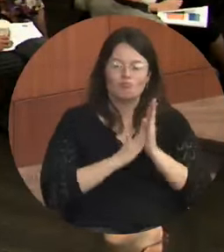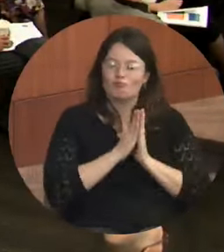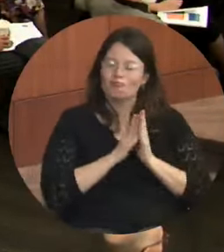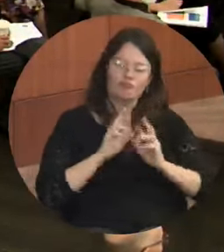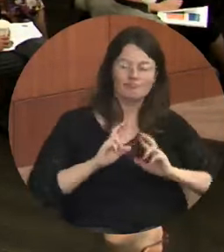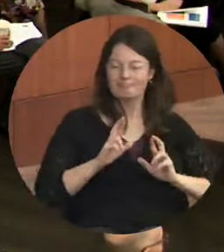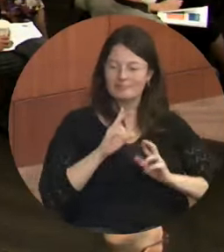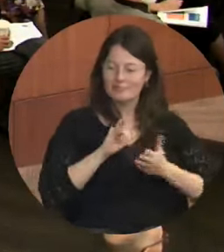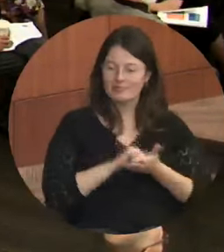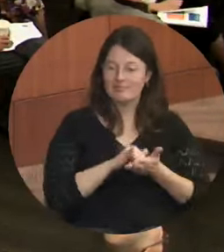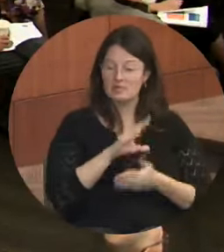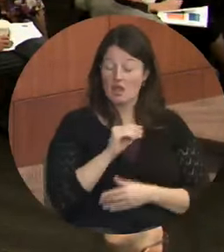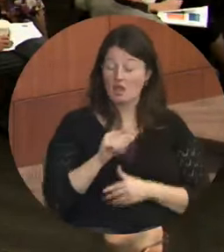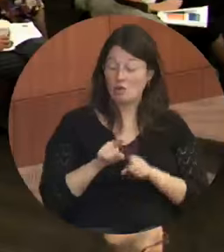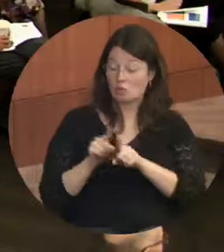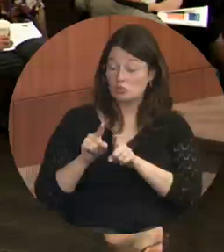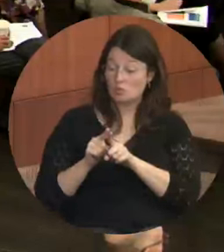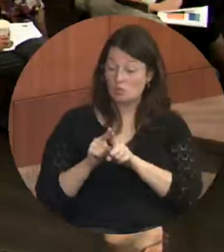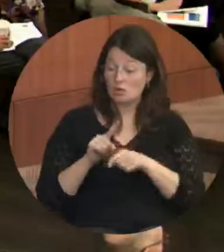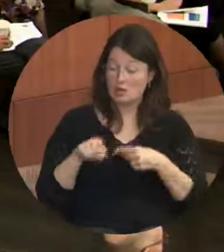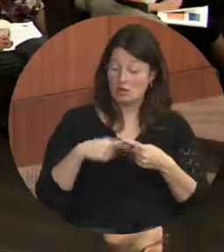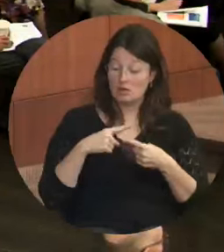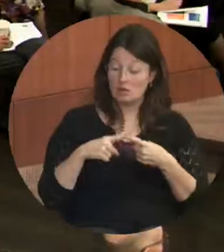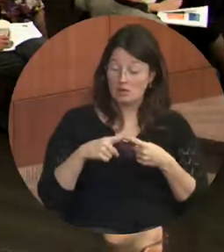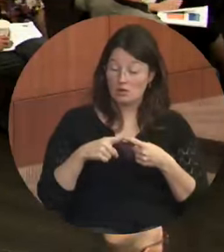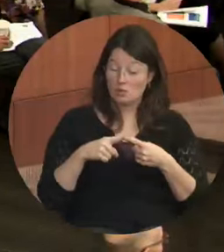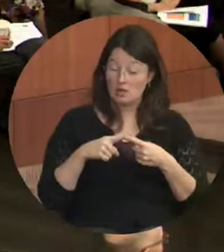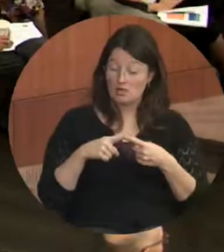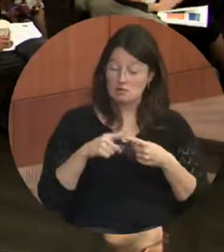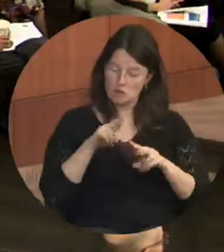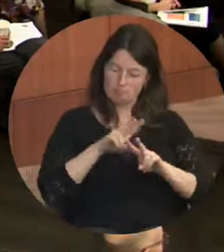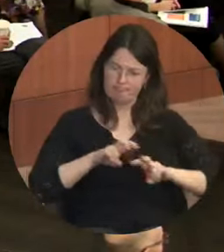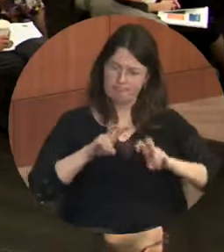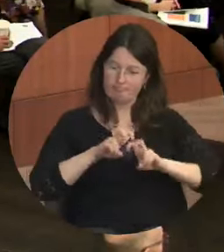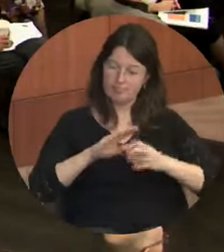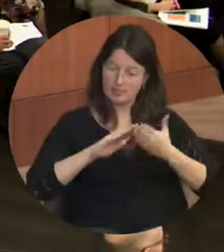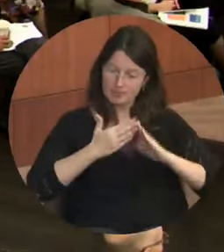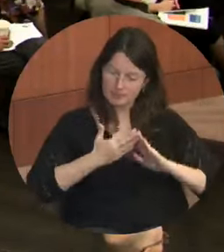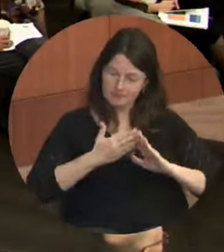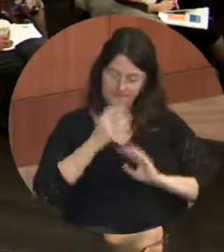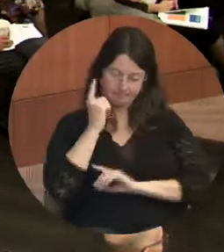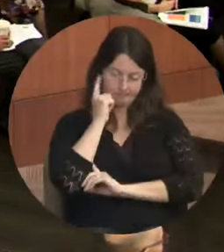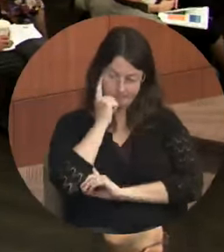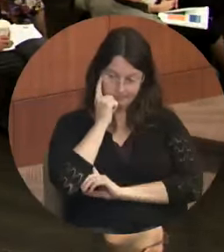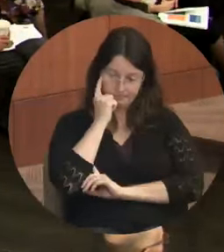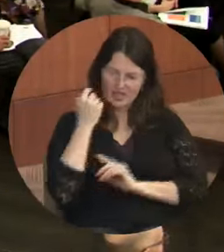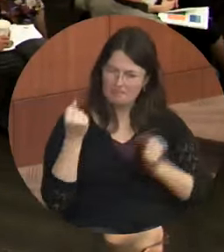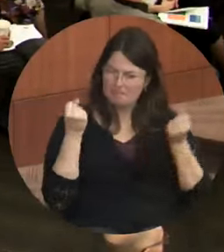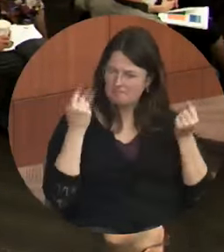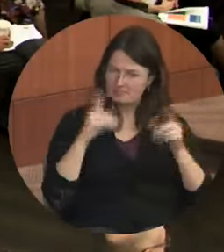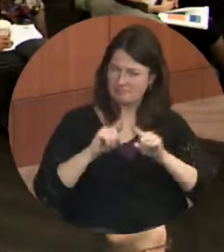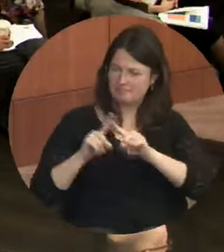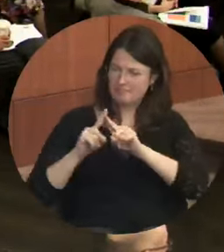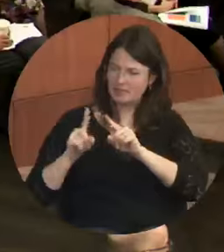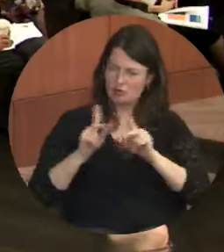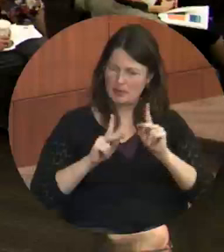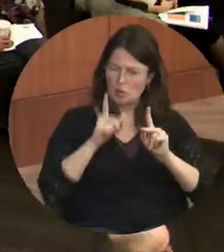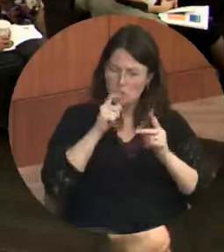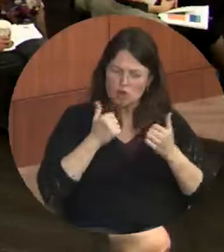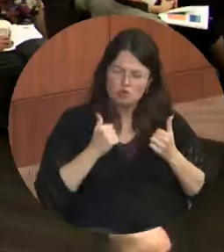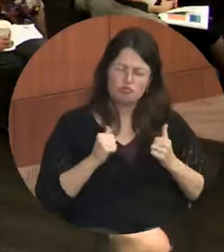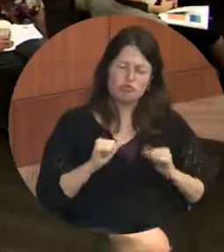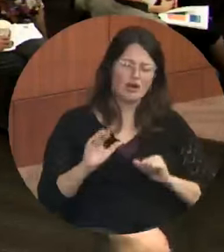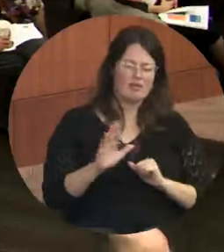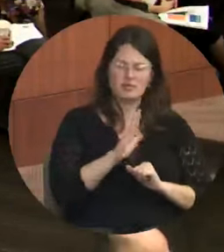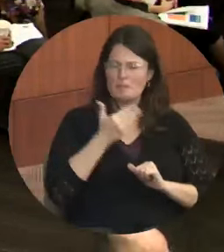Uh, but also that when we look at a community and we have so many different individuals that are trying to do their best to